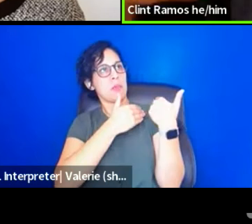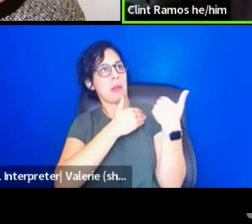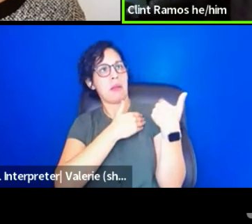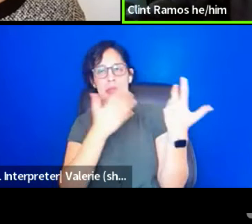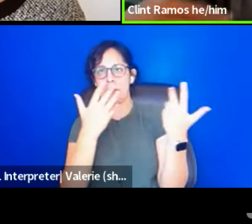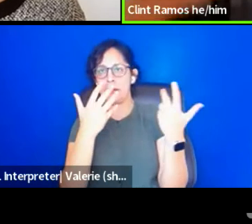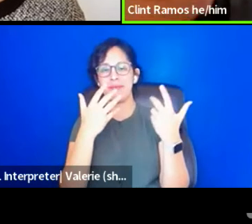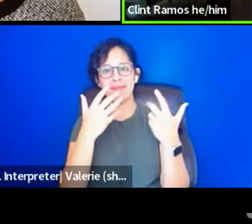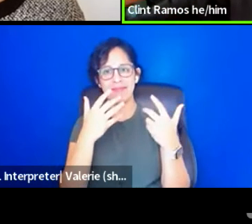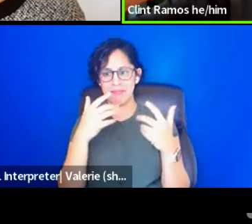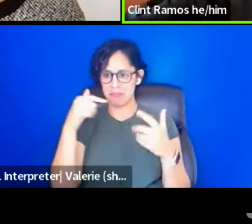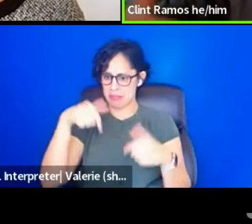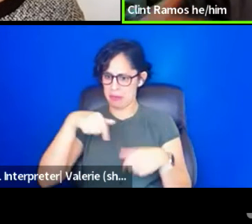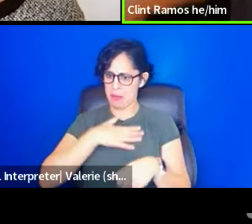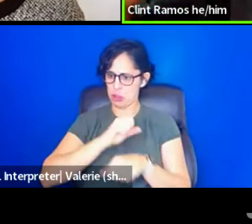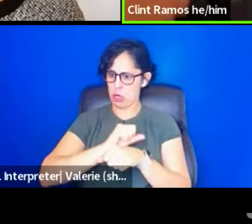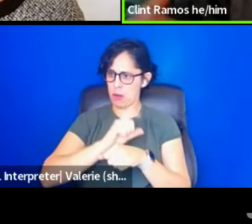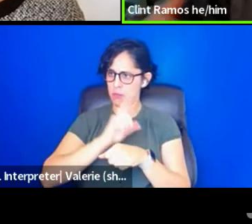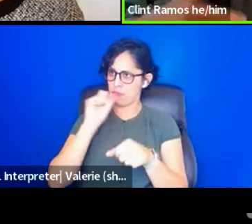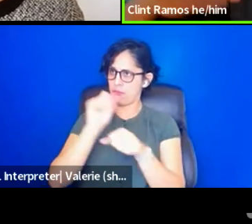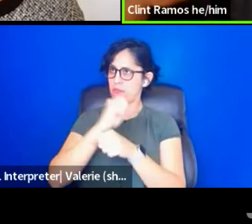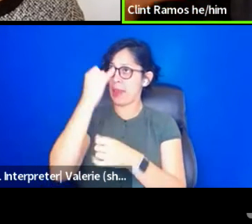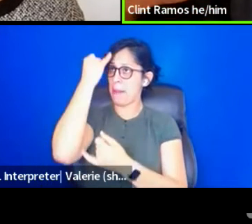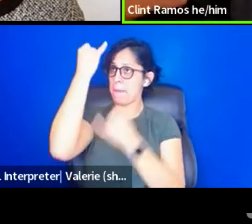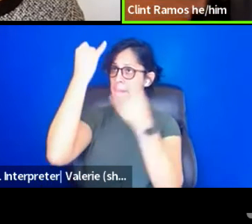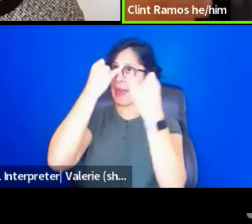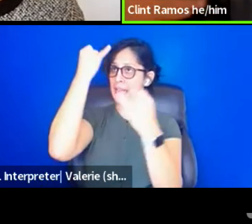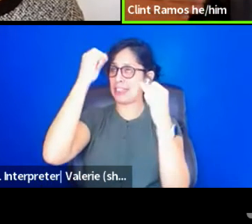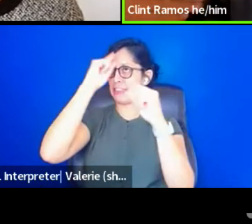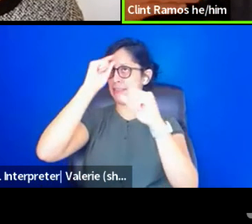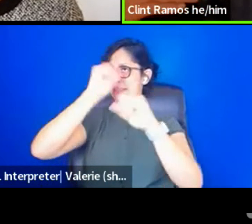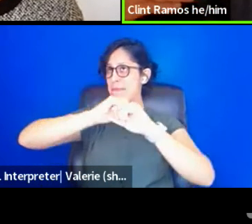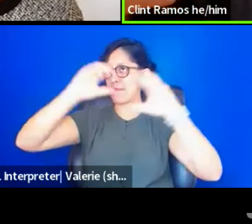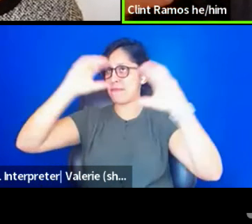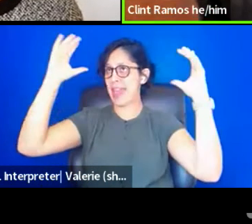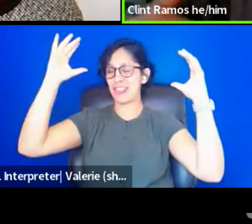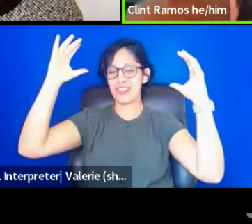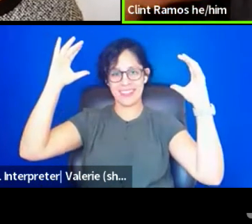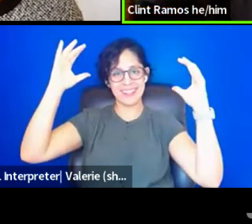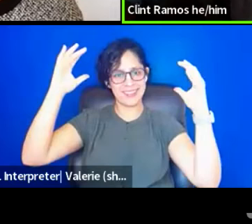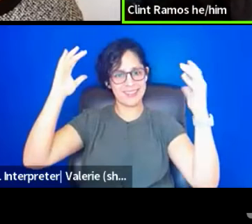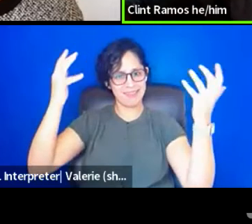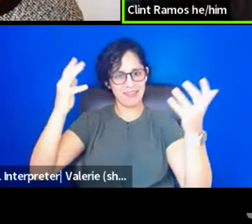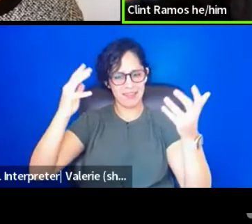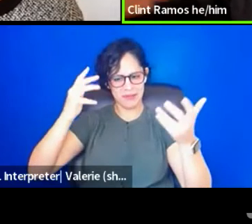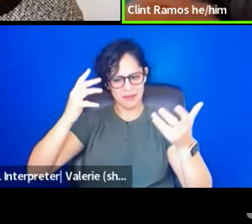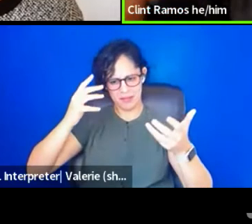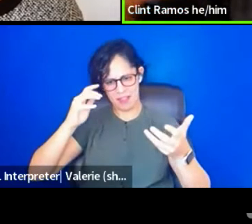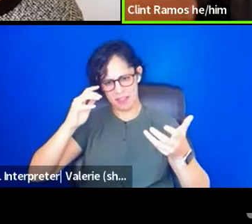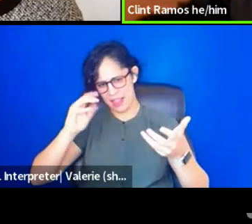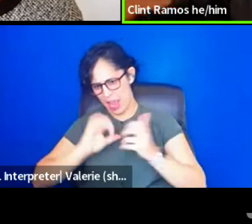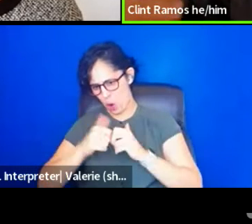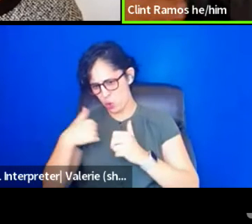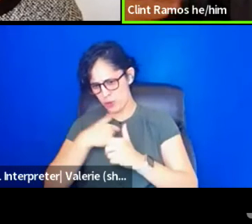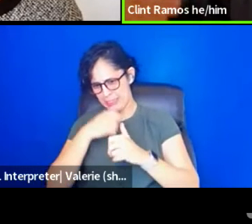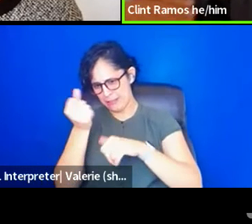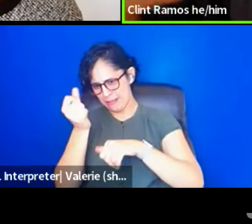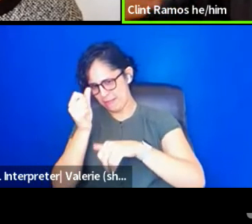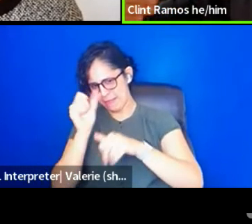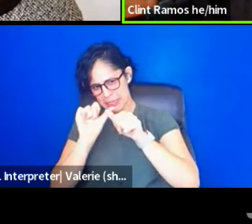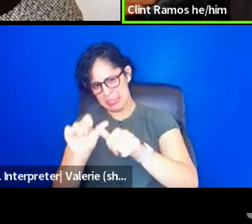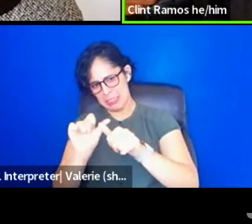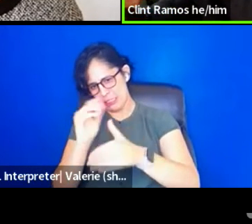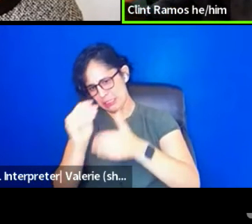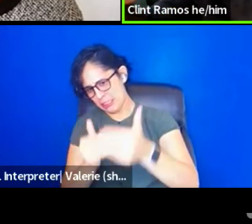this is our job, right? To imagine, like, how do we imagine, uh, uh, uh, path forward, right? And how do we actually